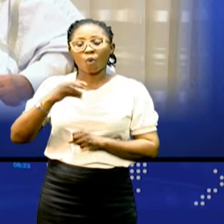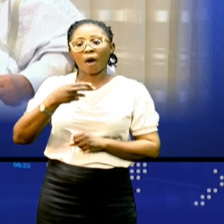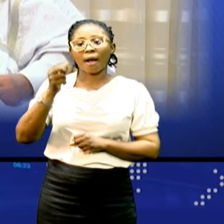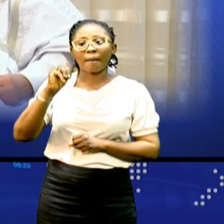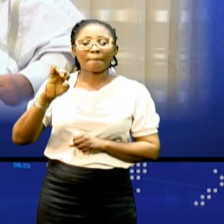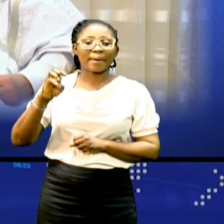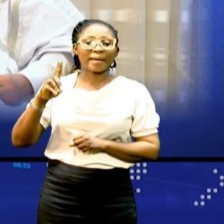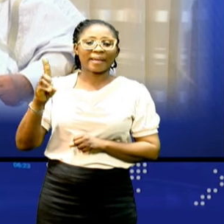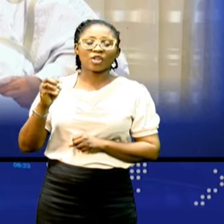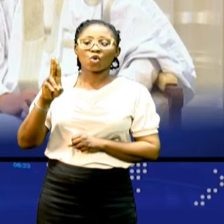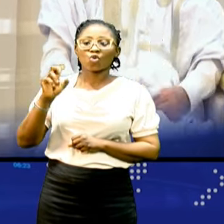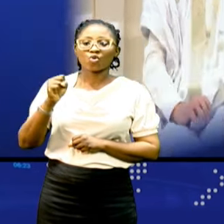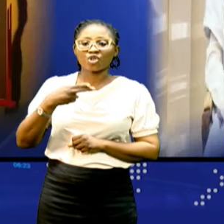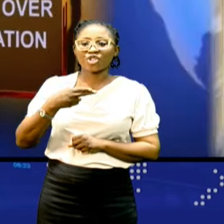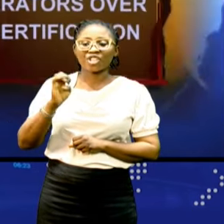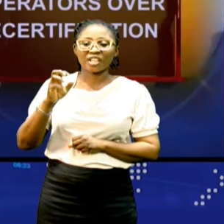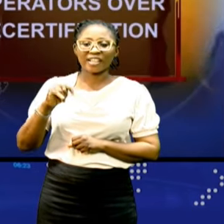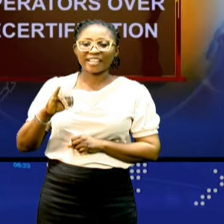in last weekend's election.